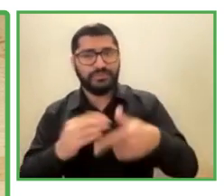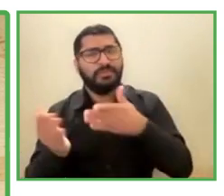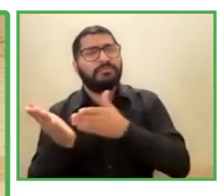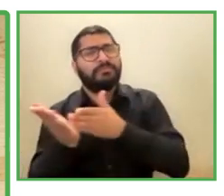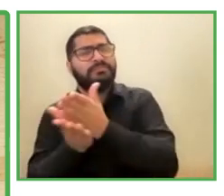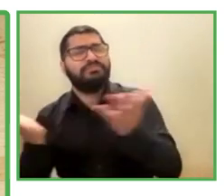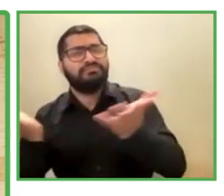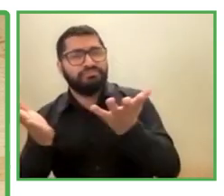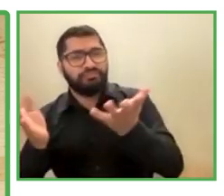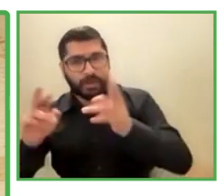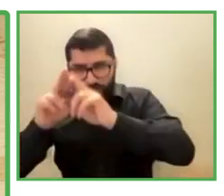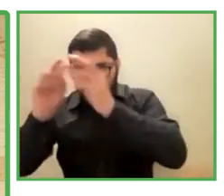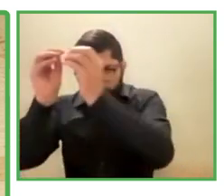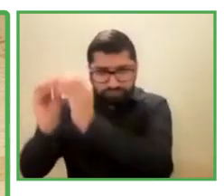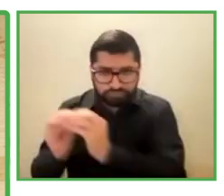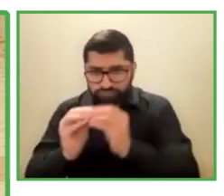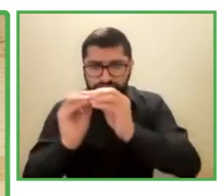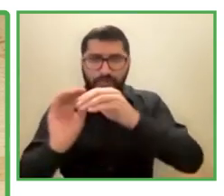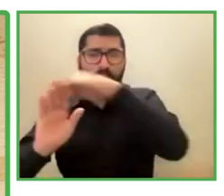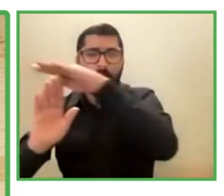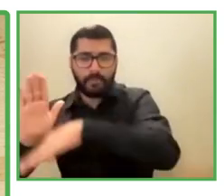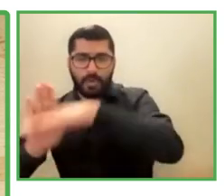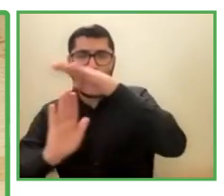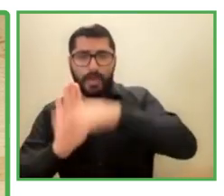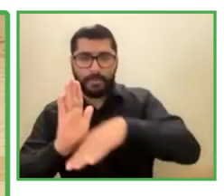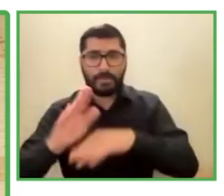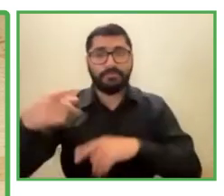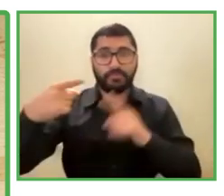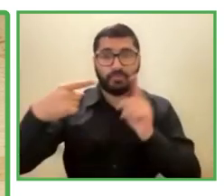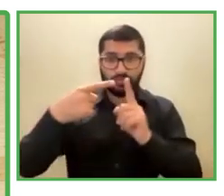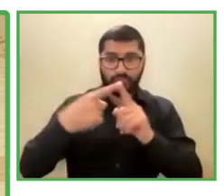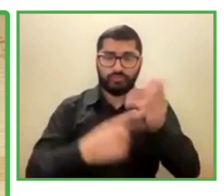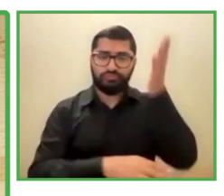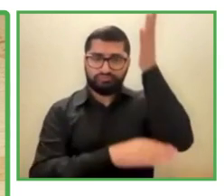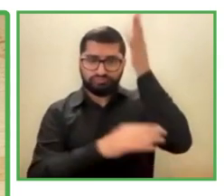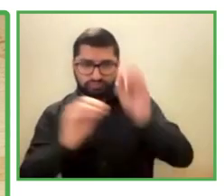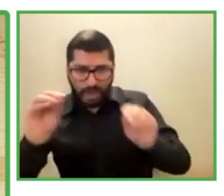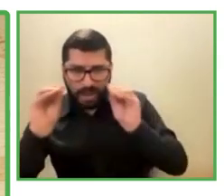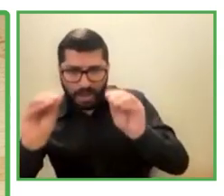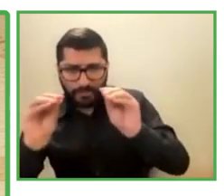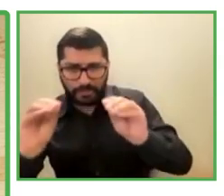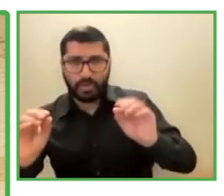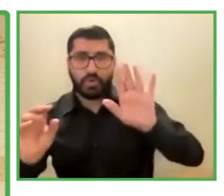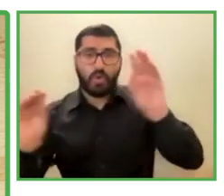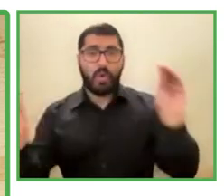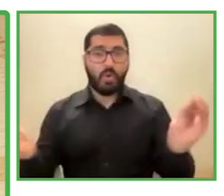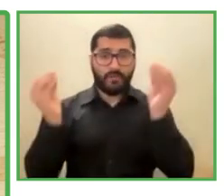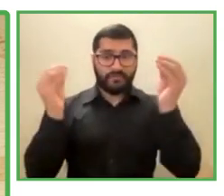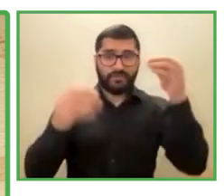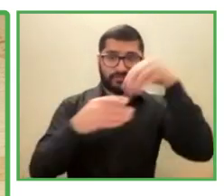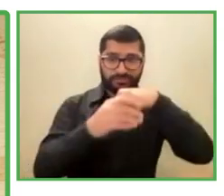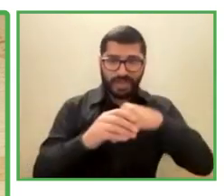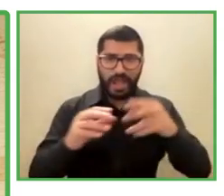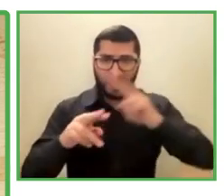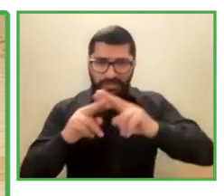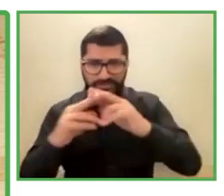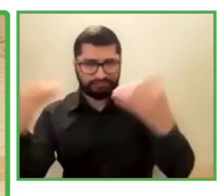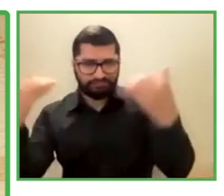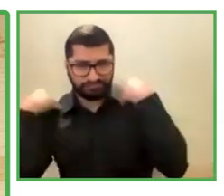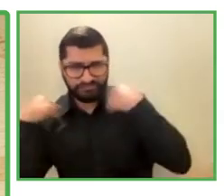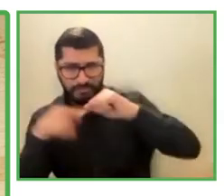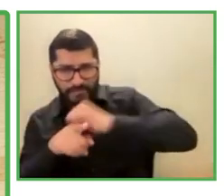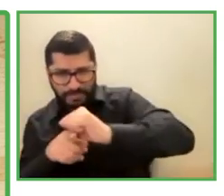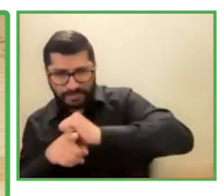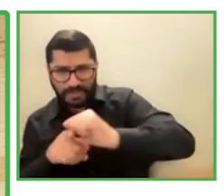program that seeks to train youth with disabilities. We do them at school.